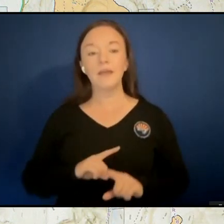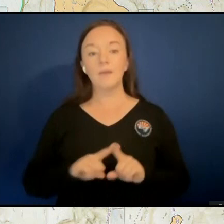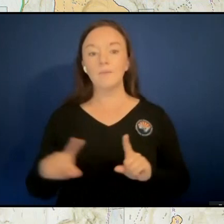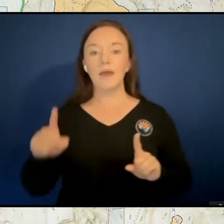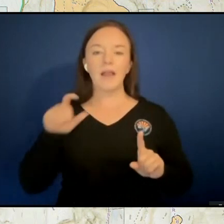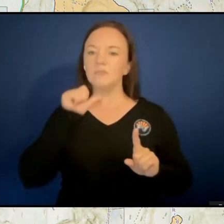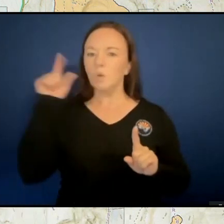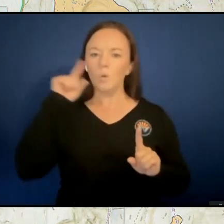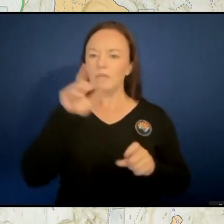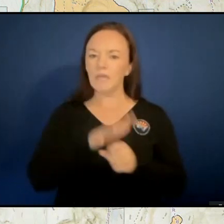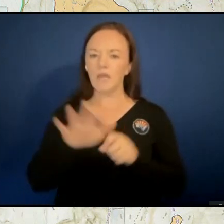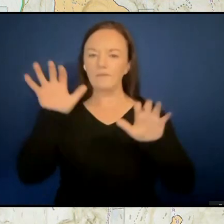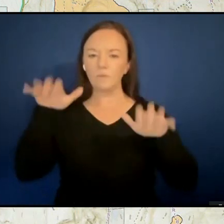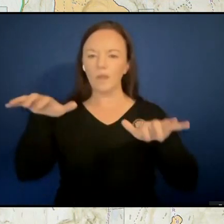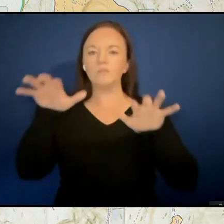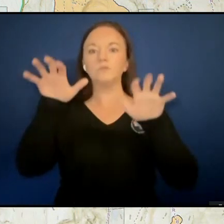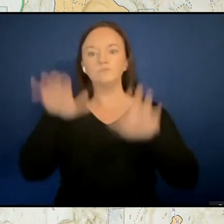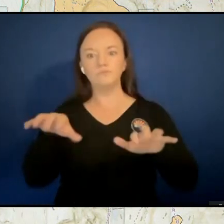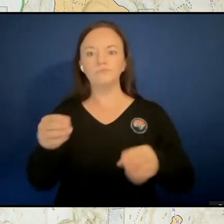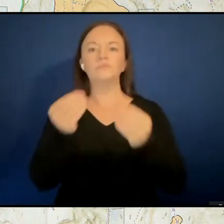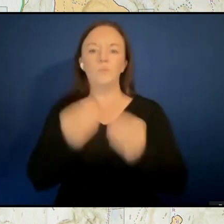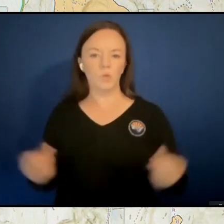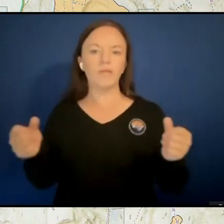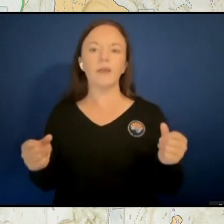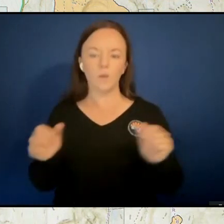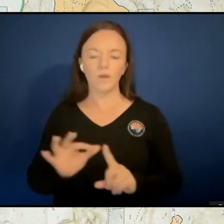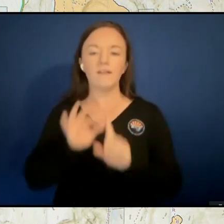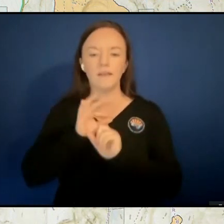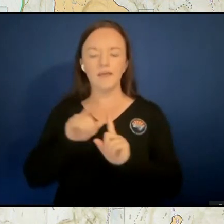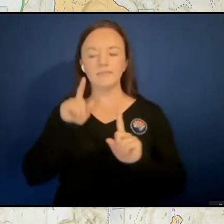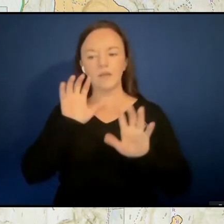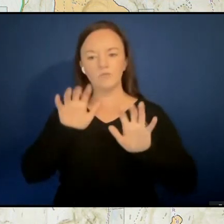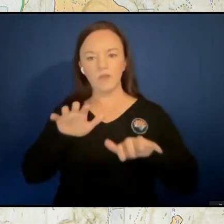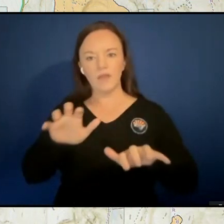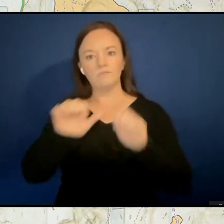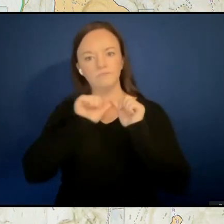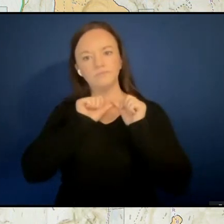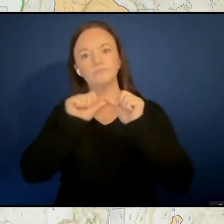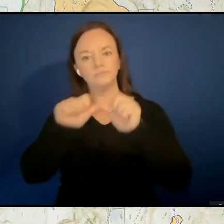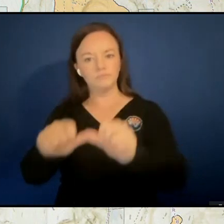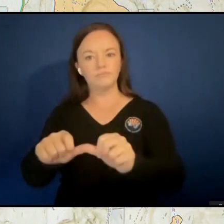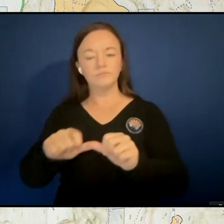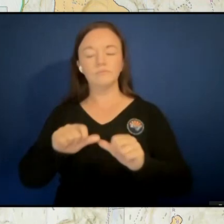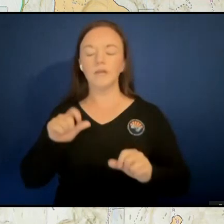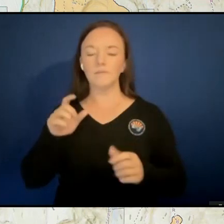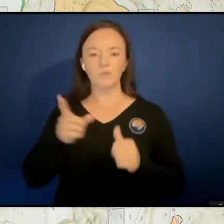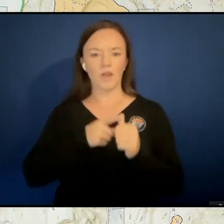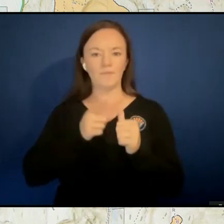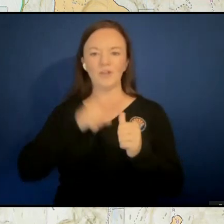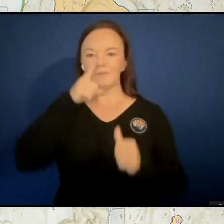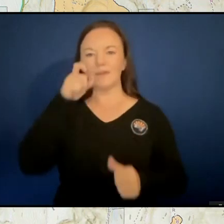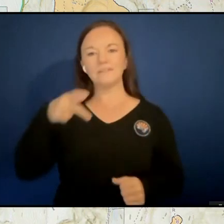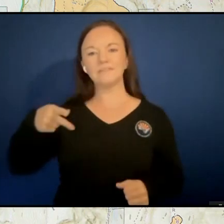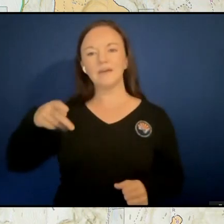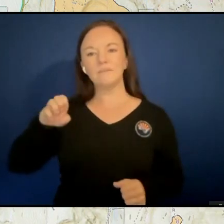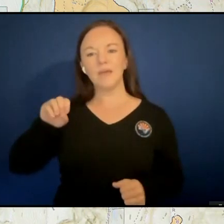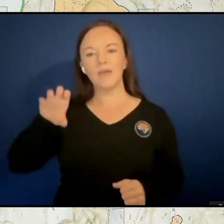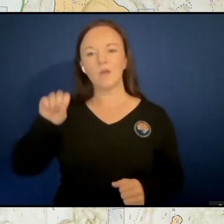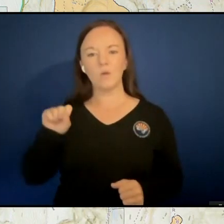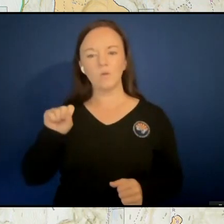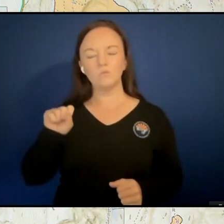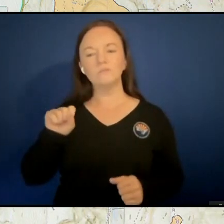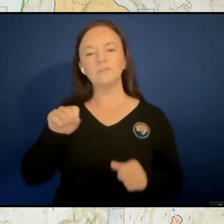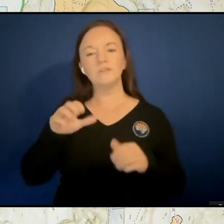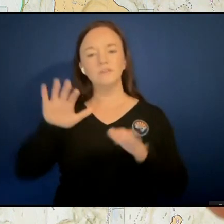out. Um, not, not unless this keeps up for some time. And that's just primarily because in that Pecos drainage, there's so much, so many dead trees.